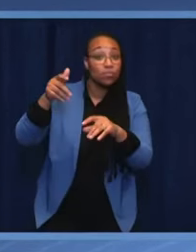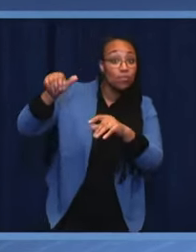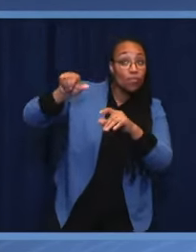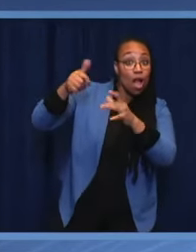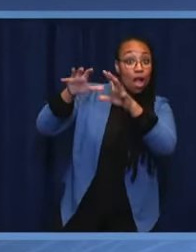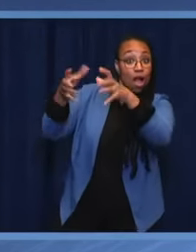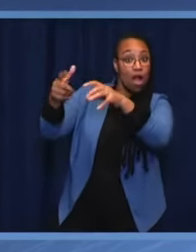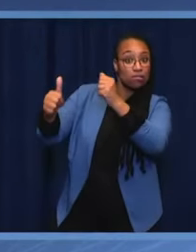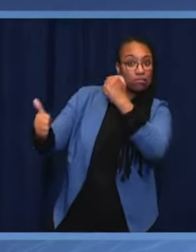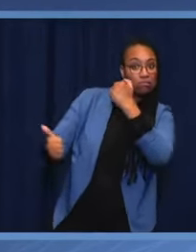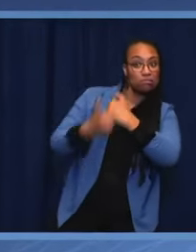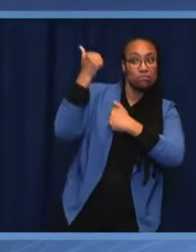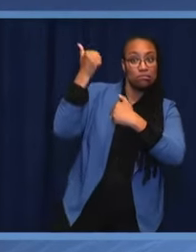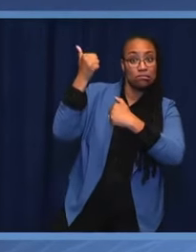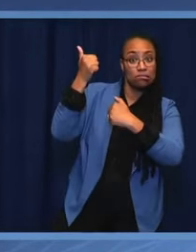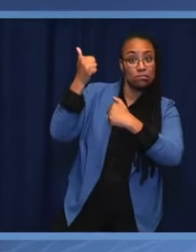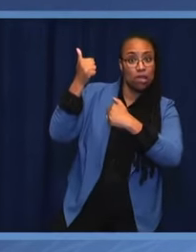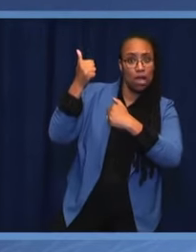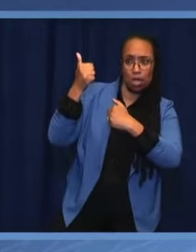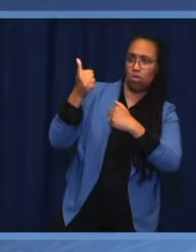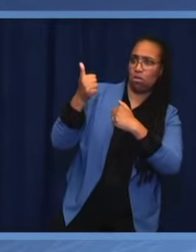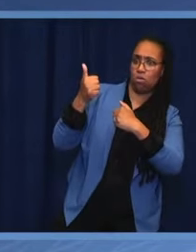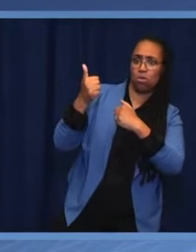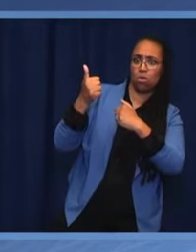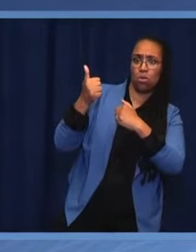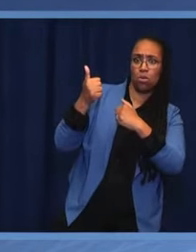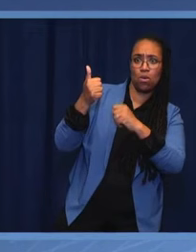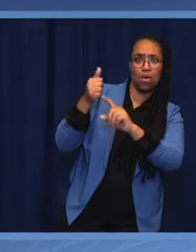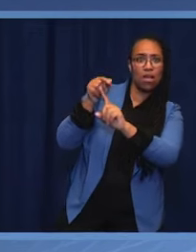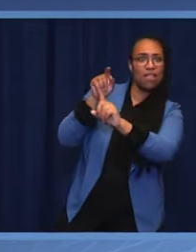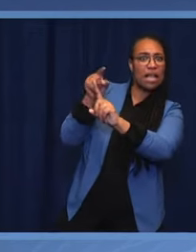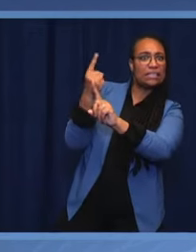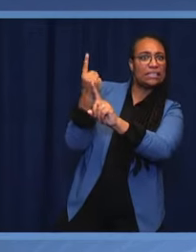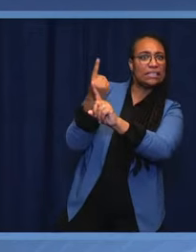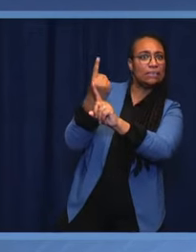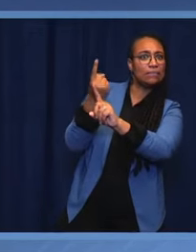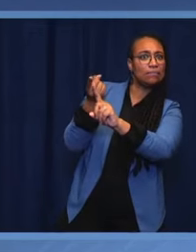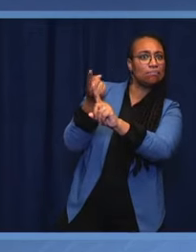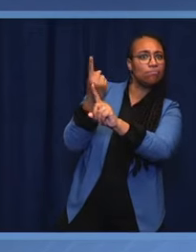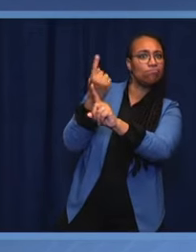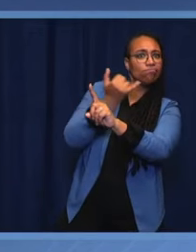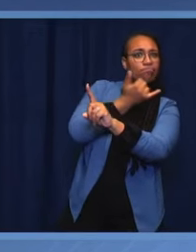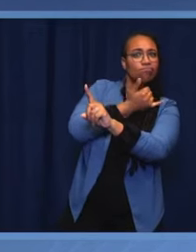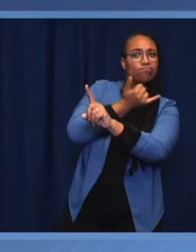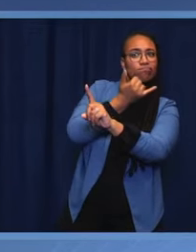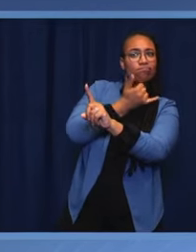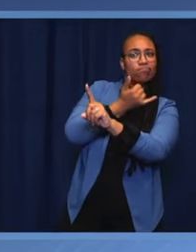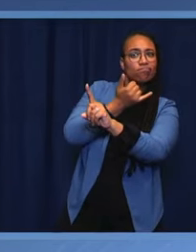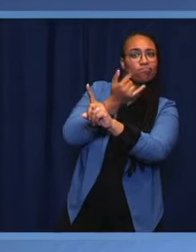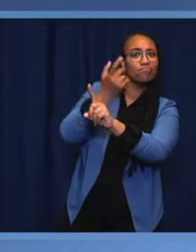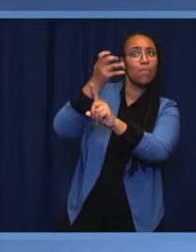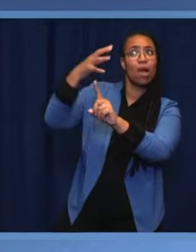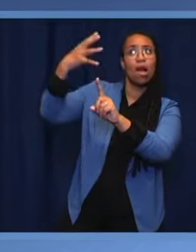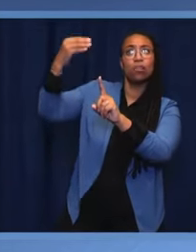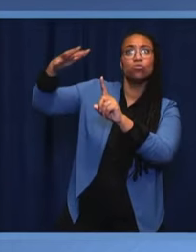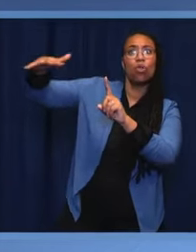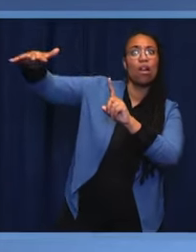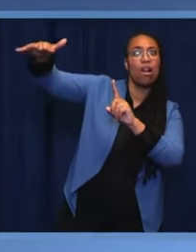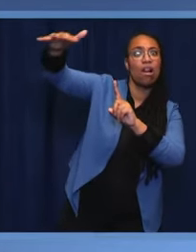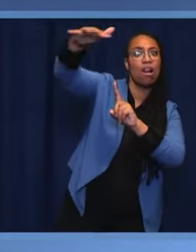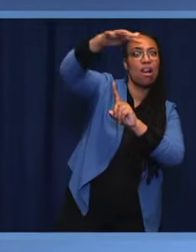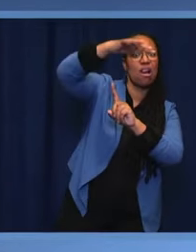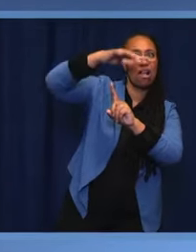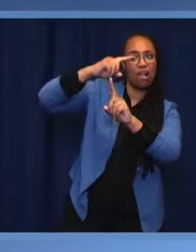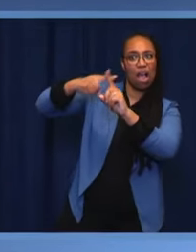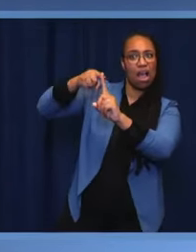is something that comes from external sources because of lowering of democratic requirements.